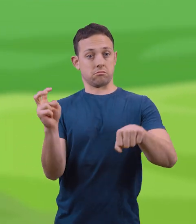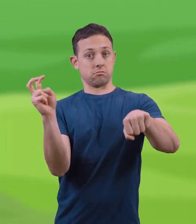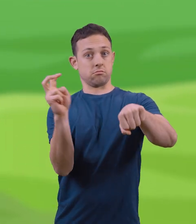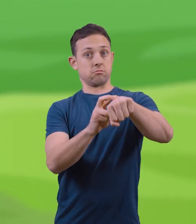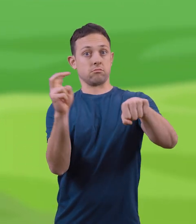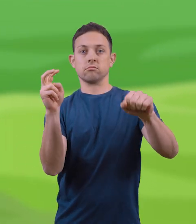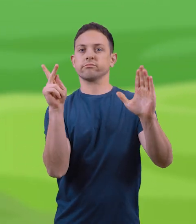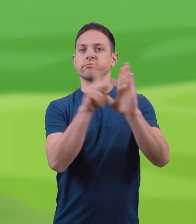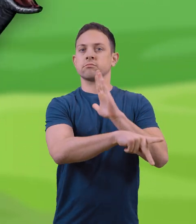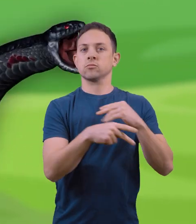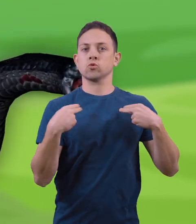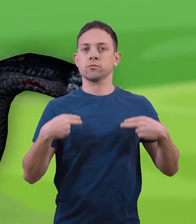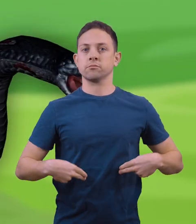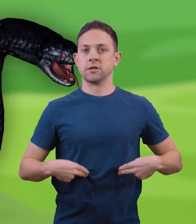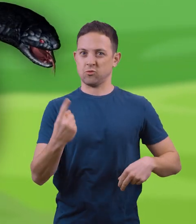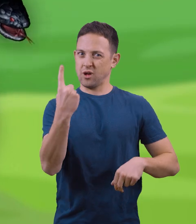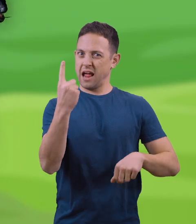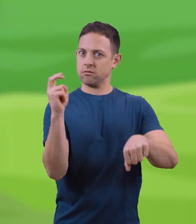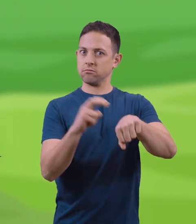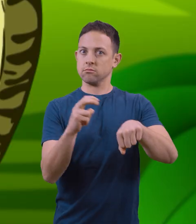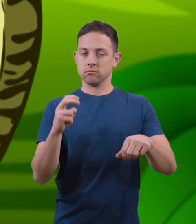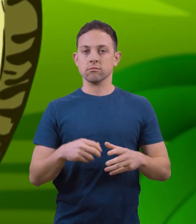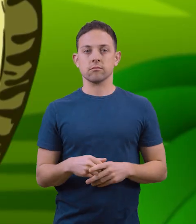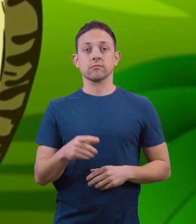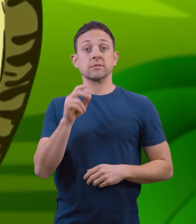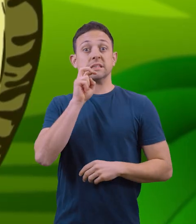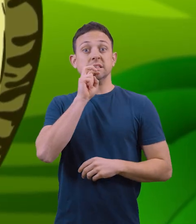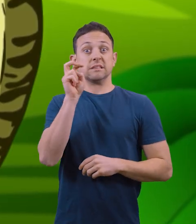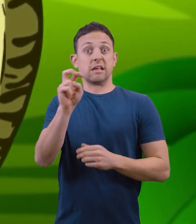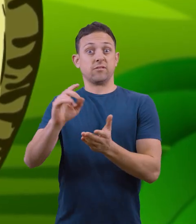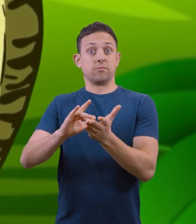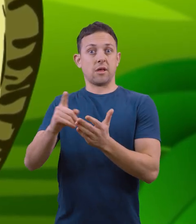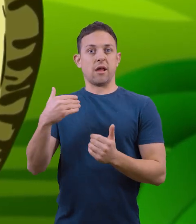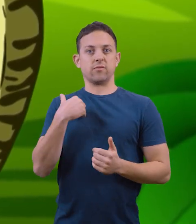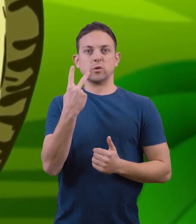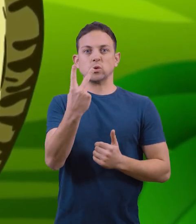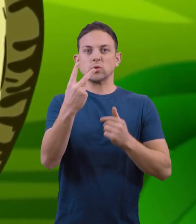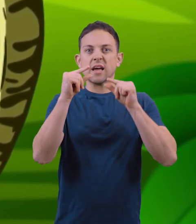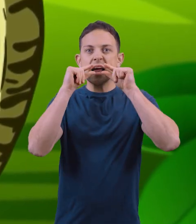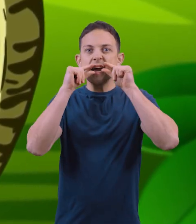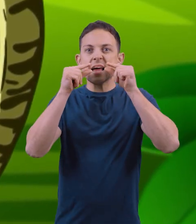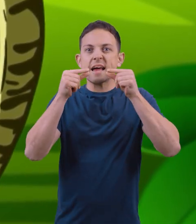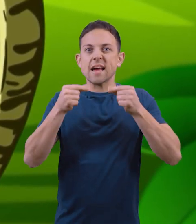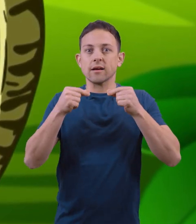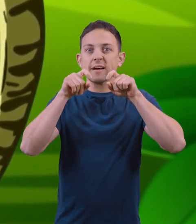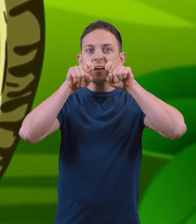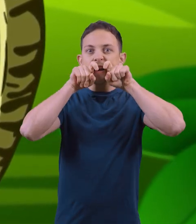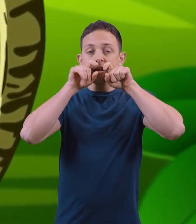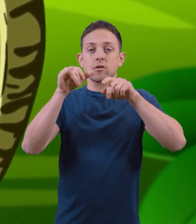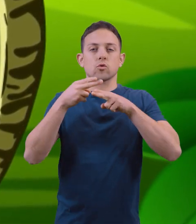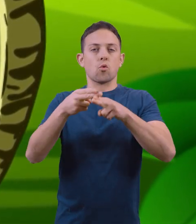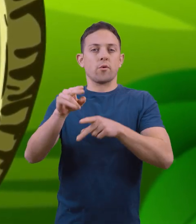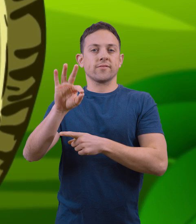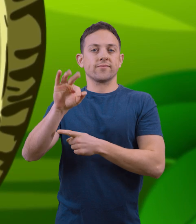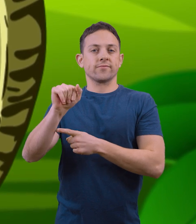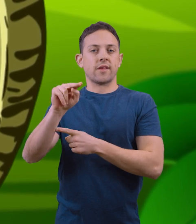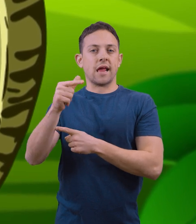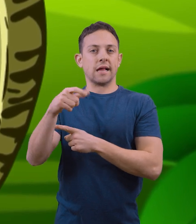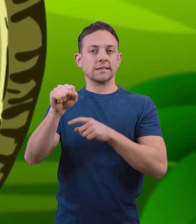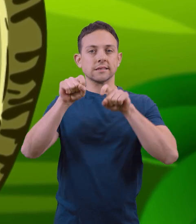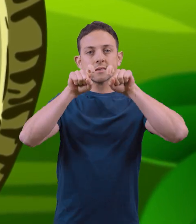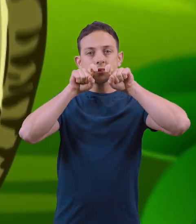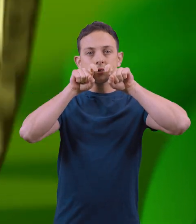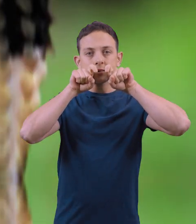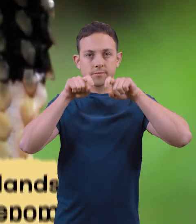of killing a human with one bite. Venomous snakes have two grooved or hollow needle-pointed teeth called